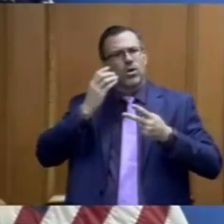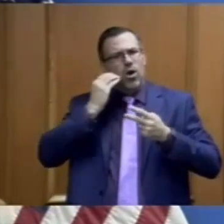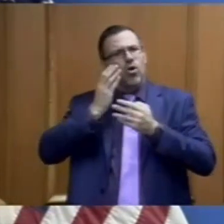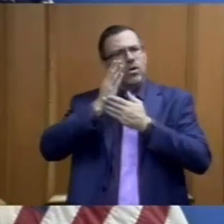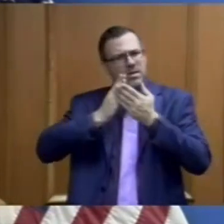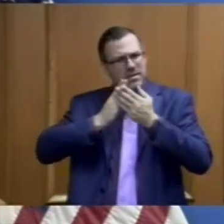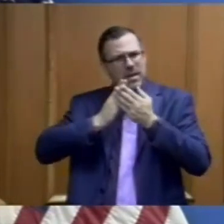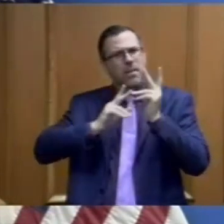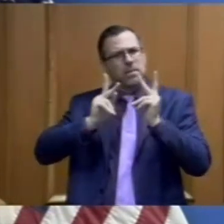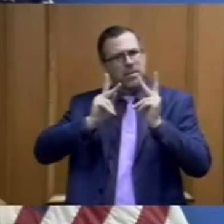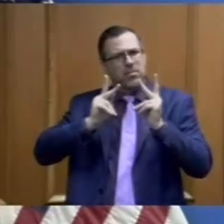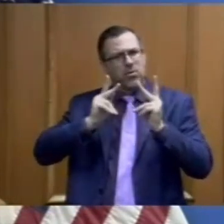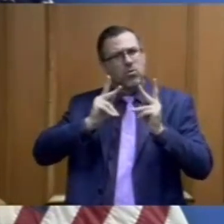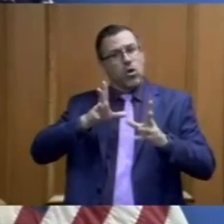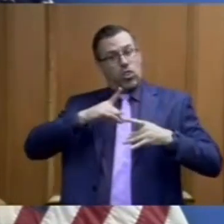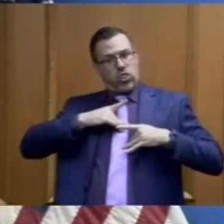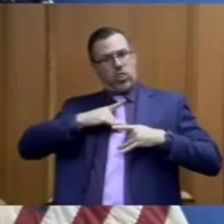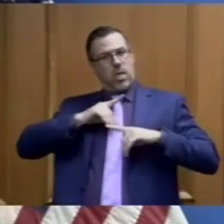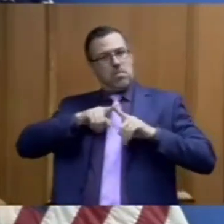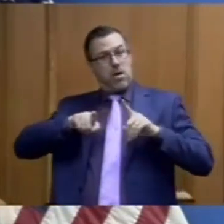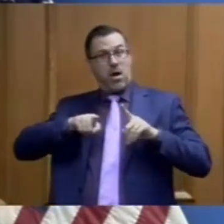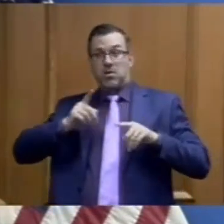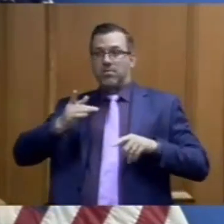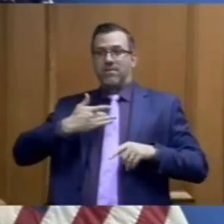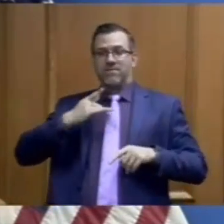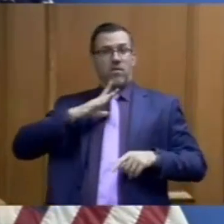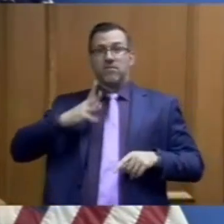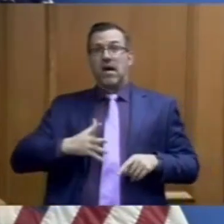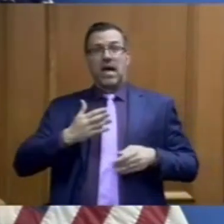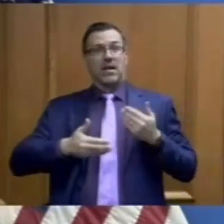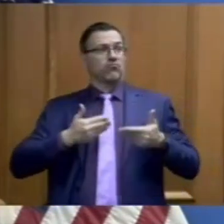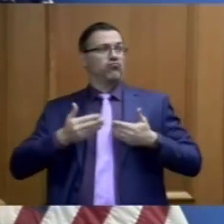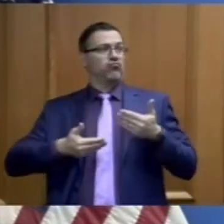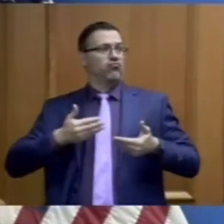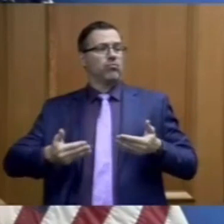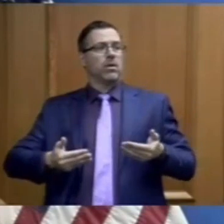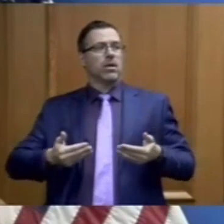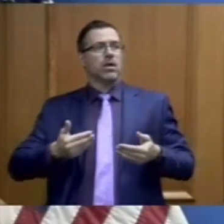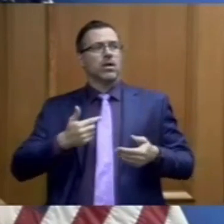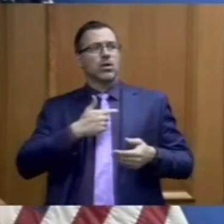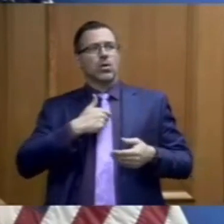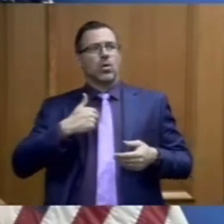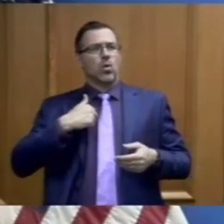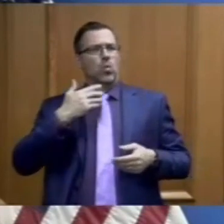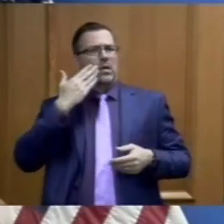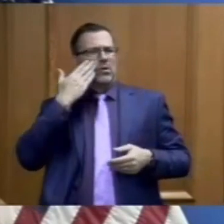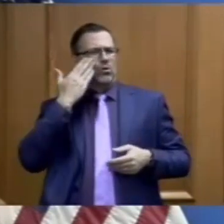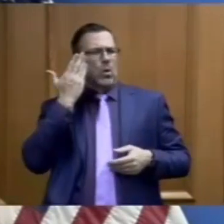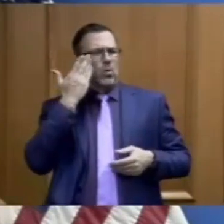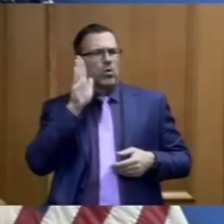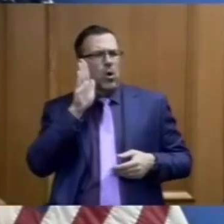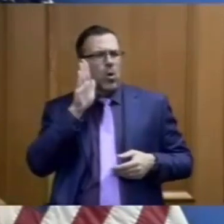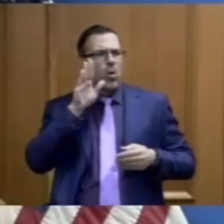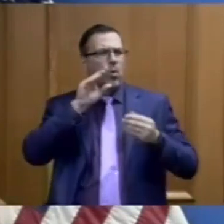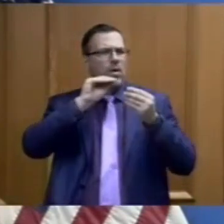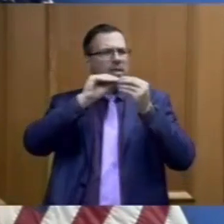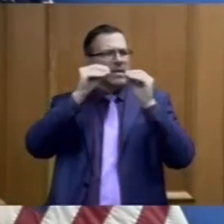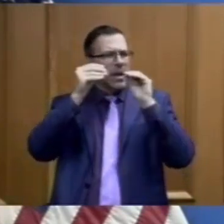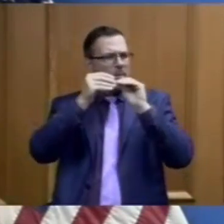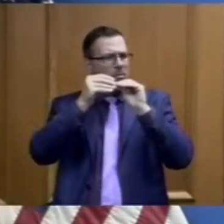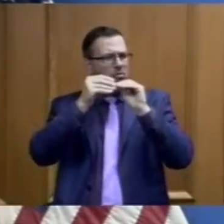out there that we certainly don't know about. So we can't, we don't know the number of infected cases,